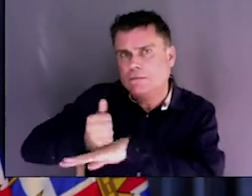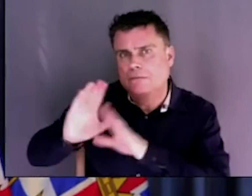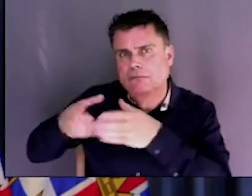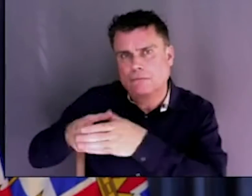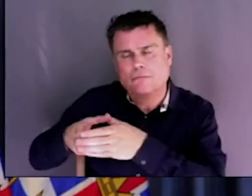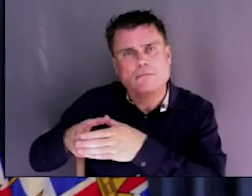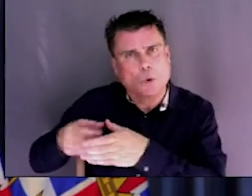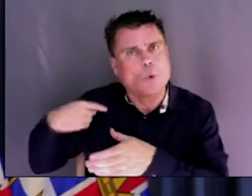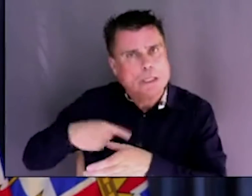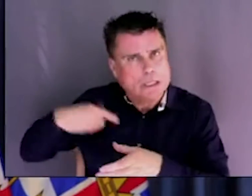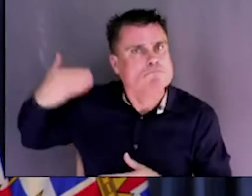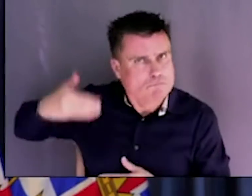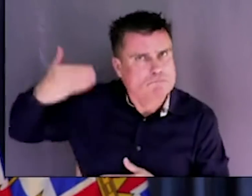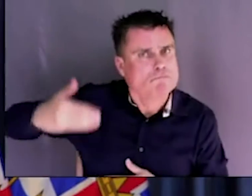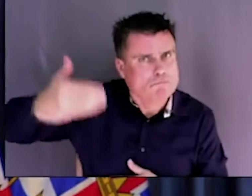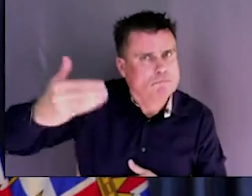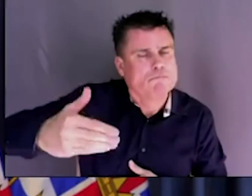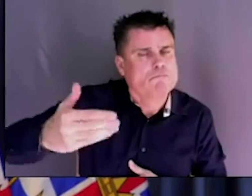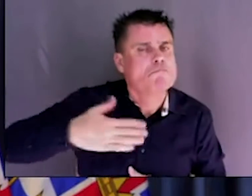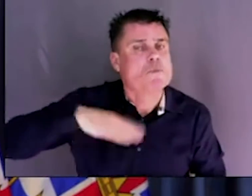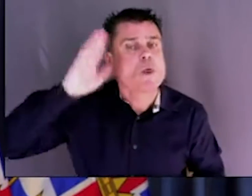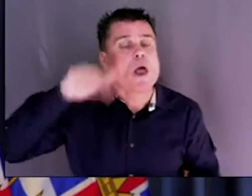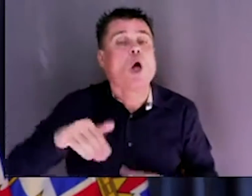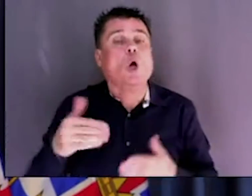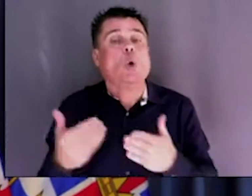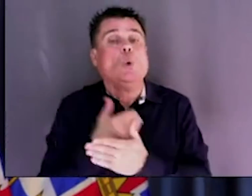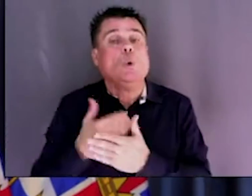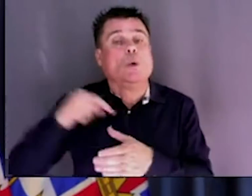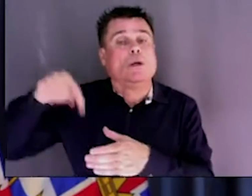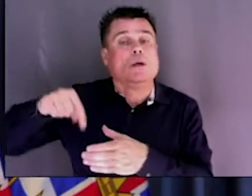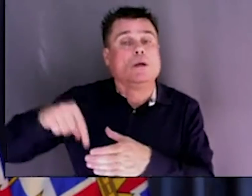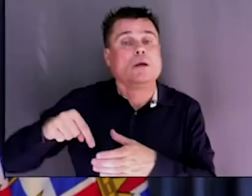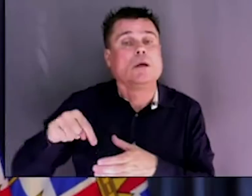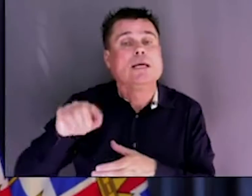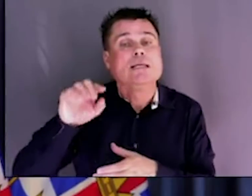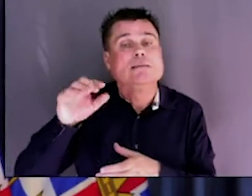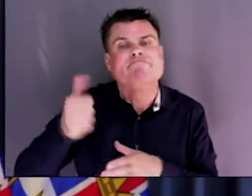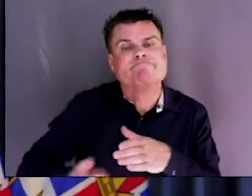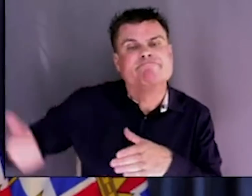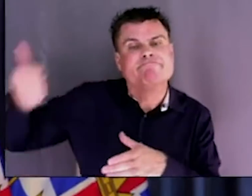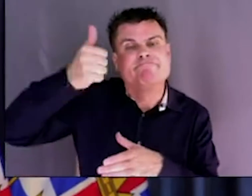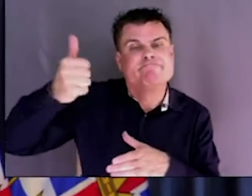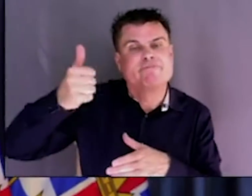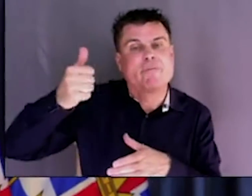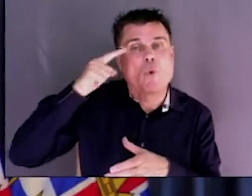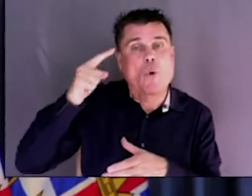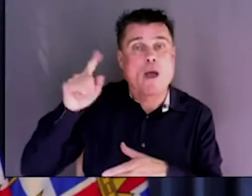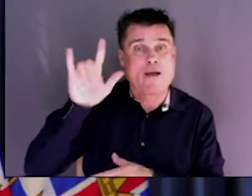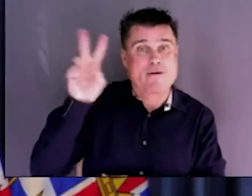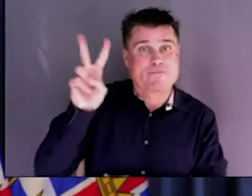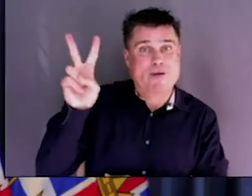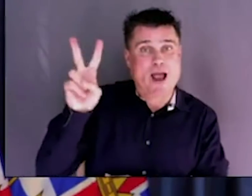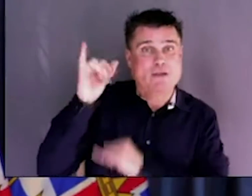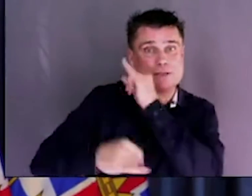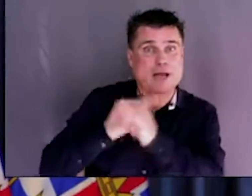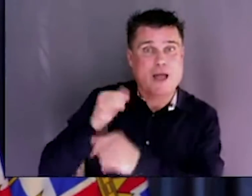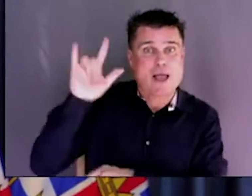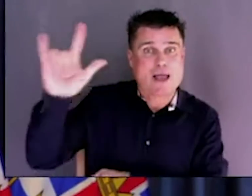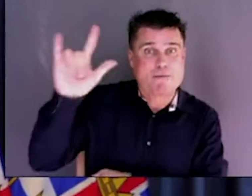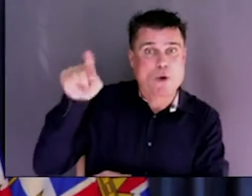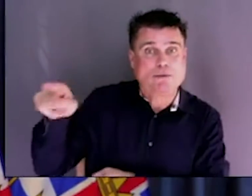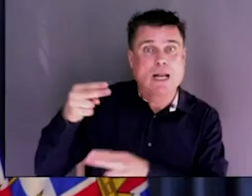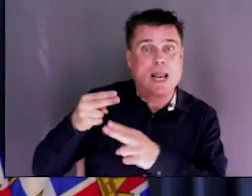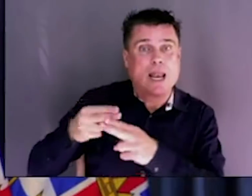Airport Authority, formerly of Van City Credit Union, the CEO there. She's the chair of that group. I had a good thorough